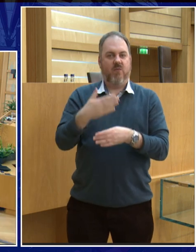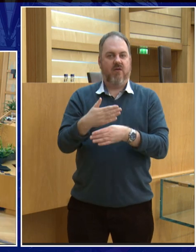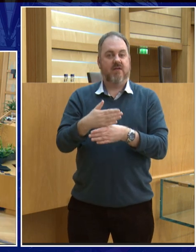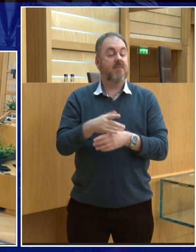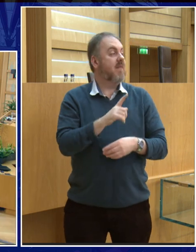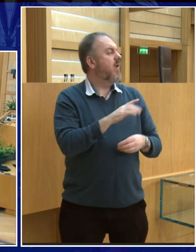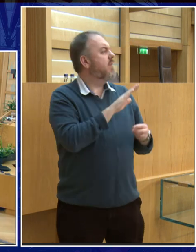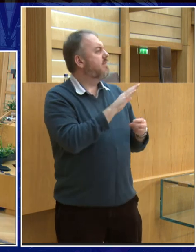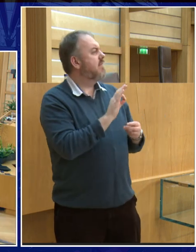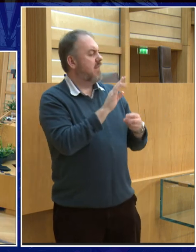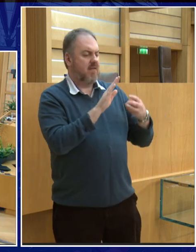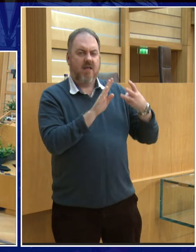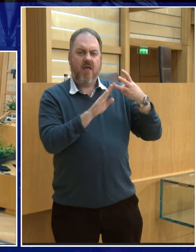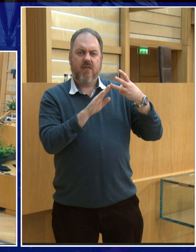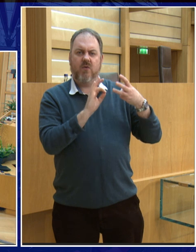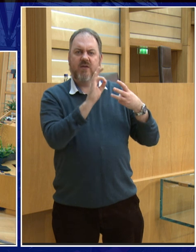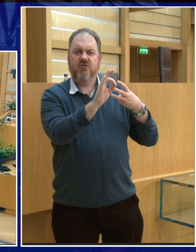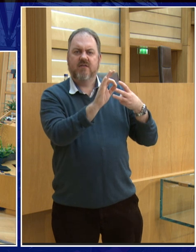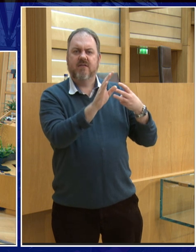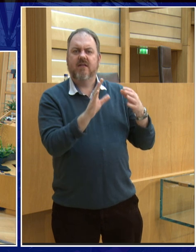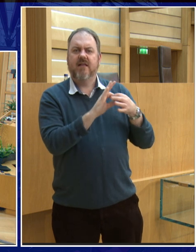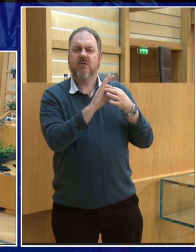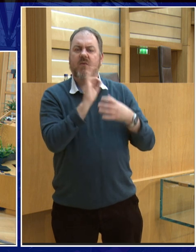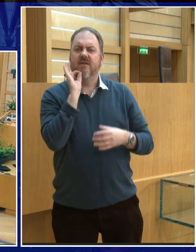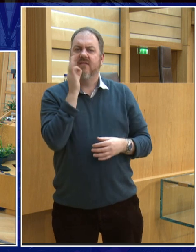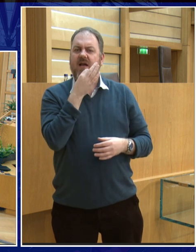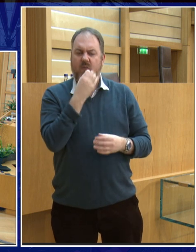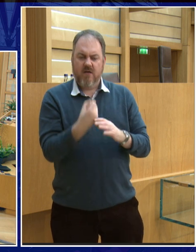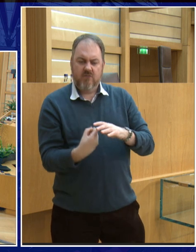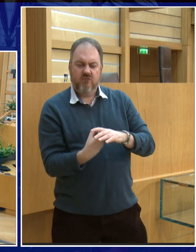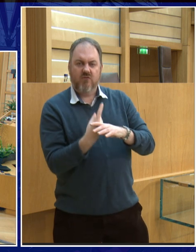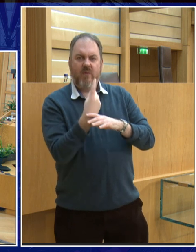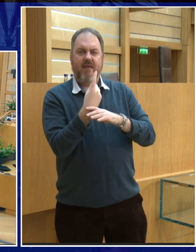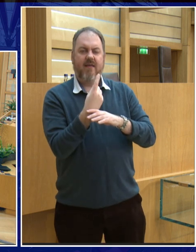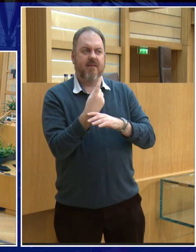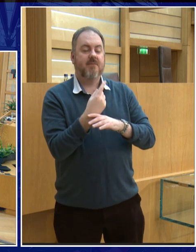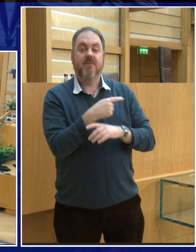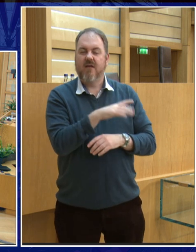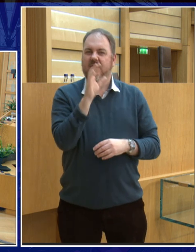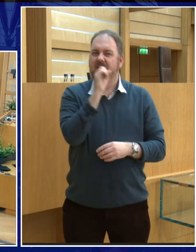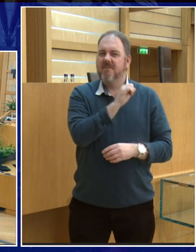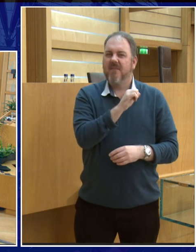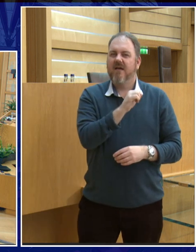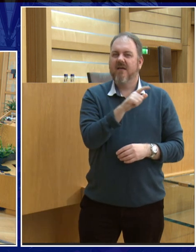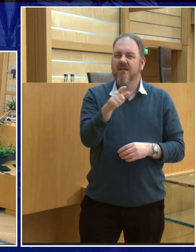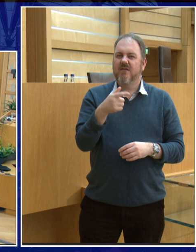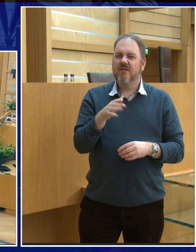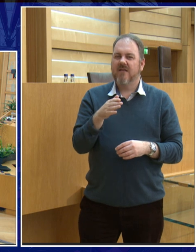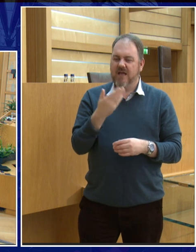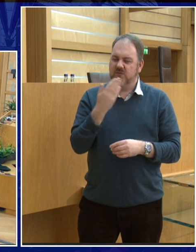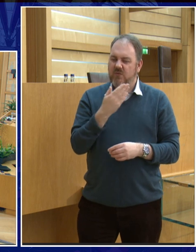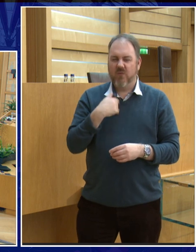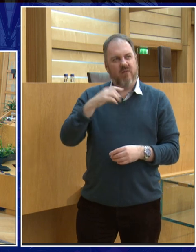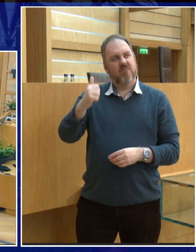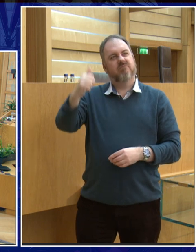flower. Yes. Now, flowers are interesting. Because have you ever... When I was at school, we did an experiment called tropisms. And I don't know if you remember